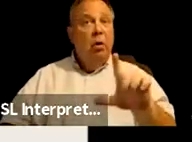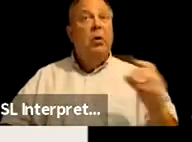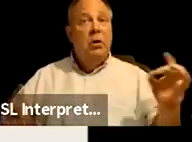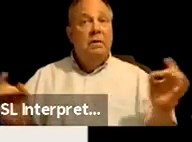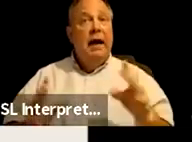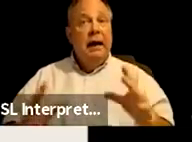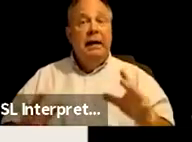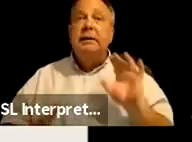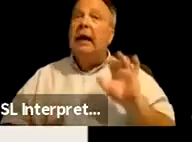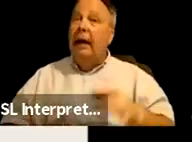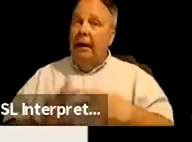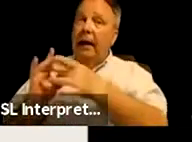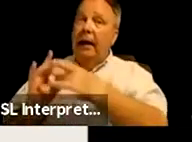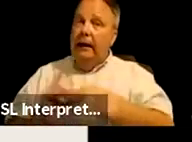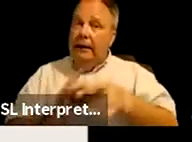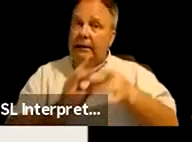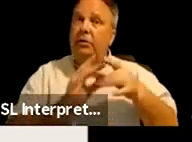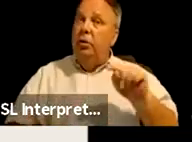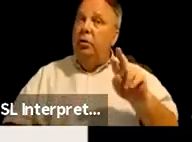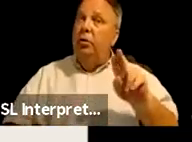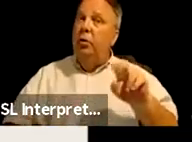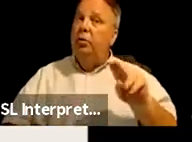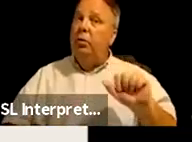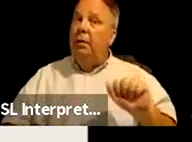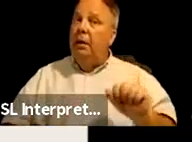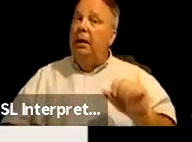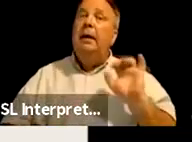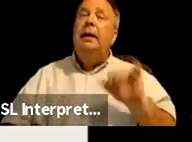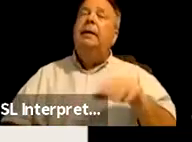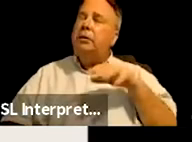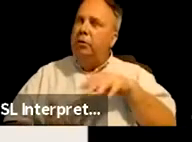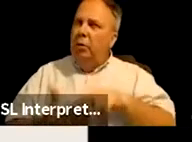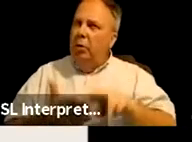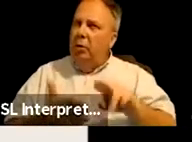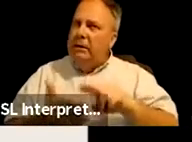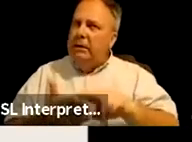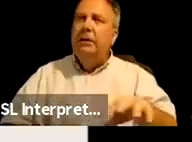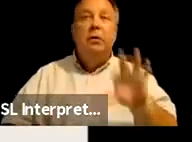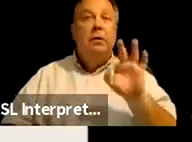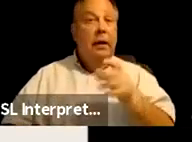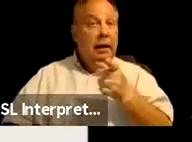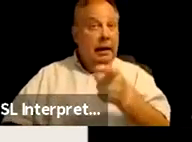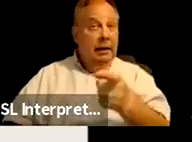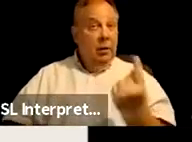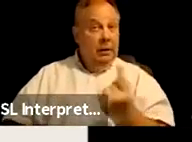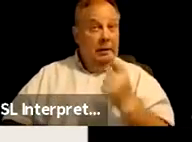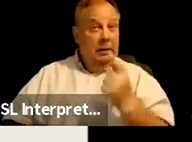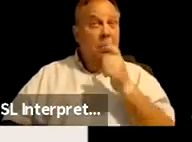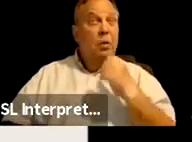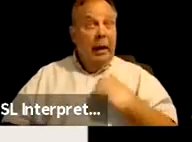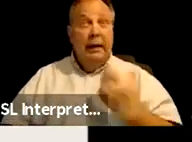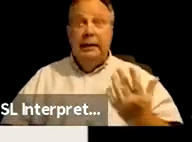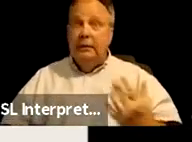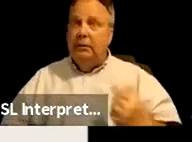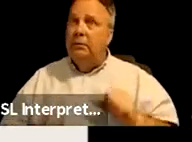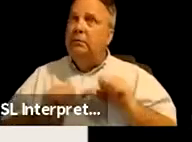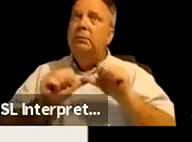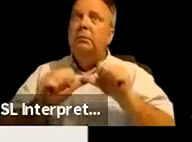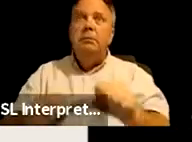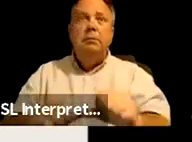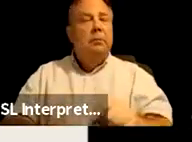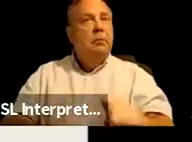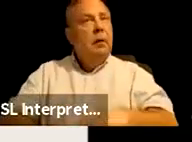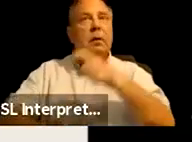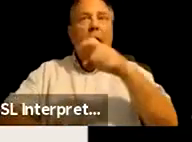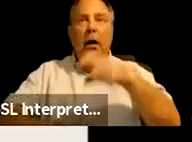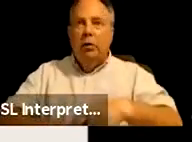leads to things like trauma. So studies are finding that if you are somebody that has chronic, like long-term